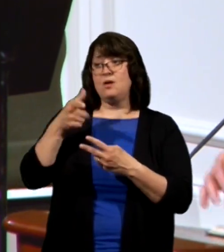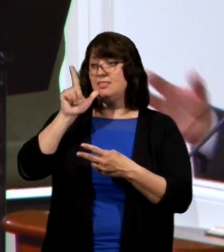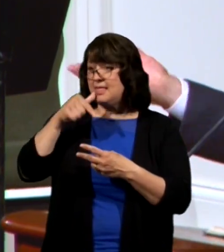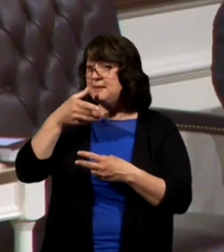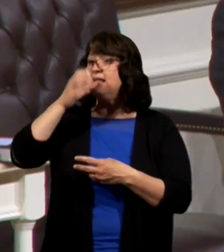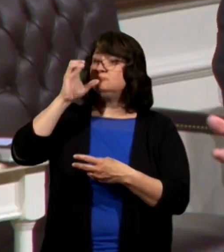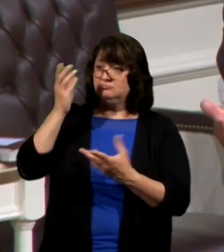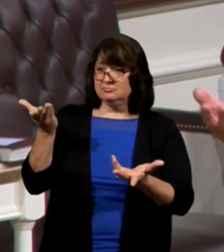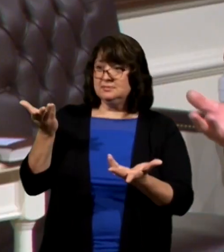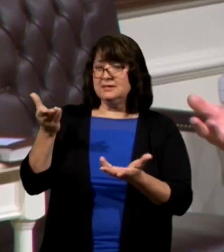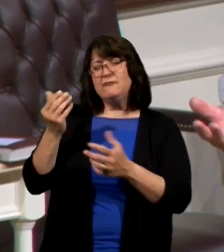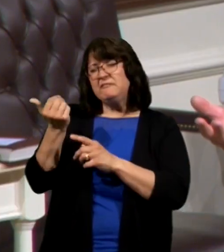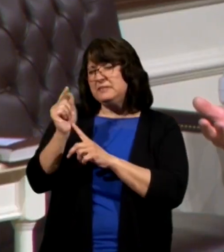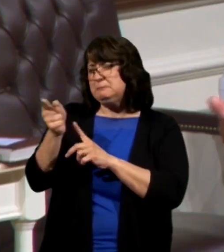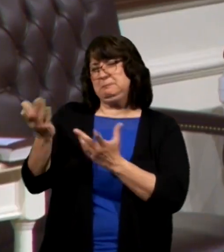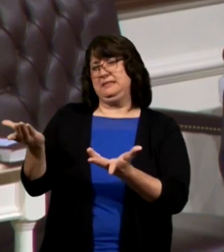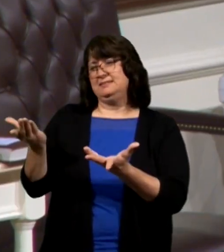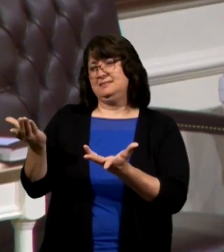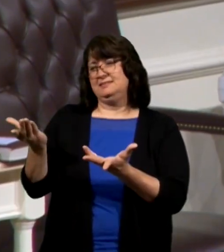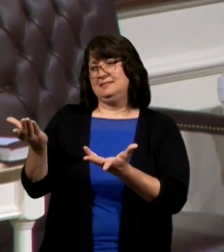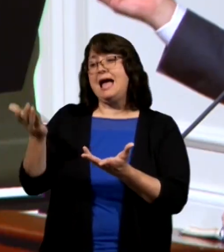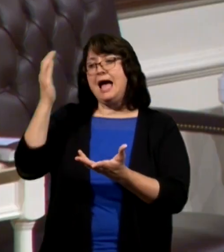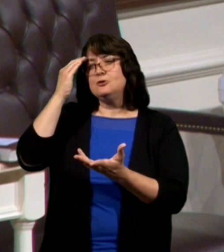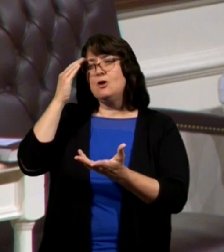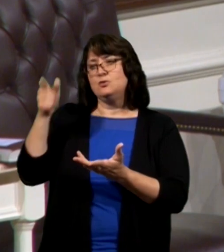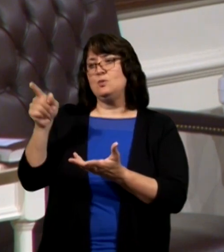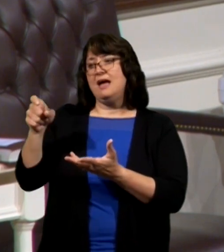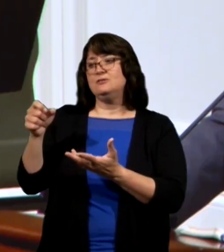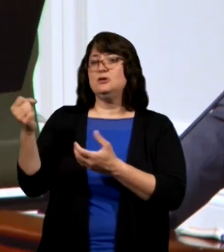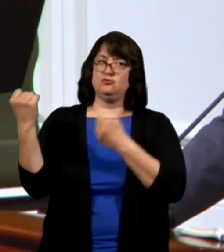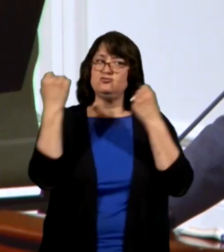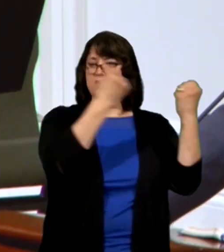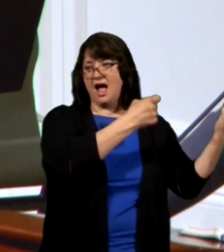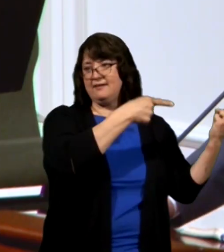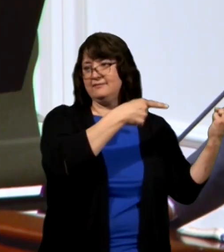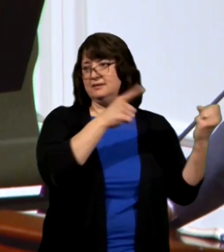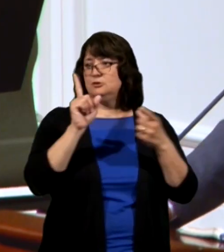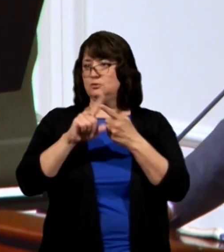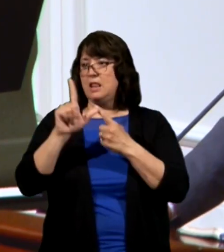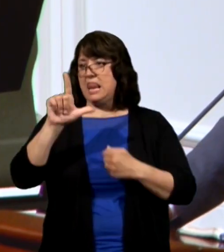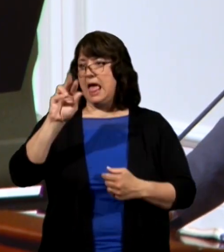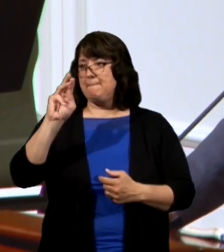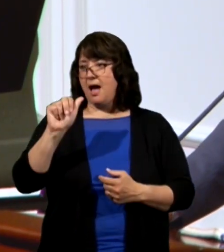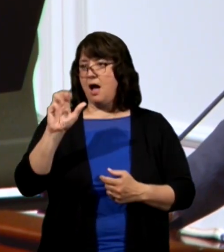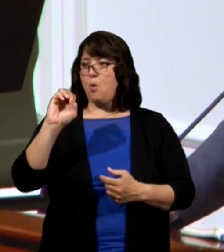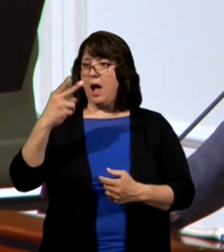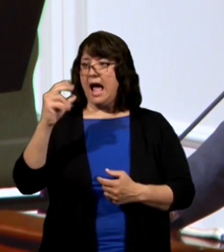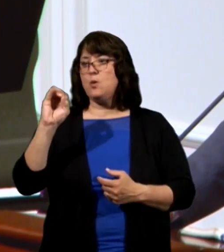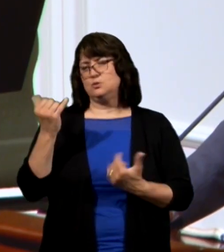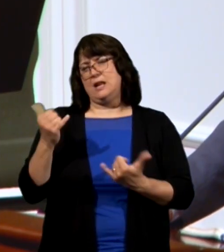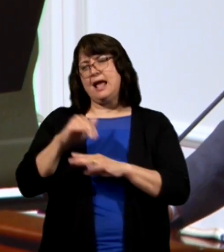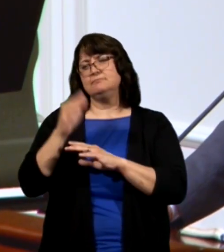in 15 minutes I know you got to drive to Lima Ohio tonight